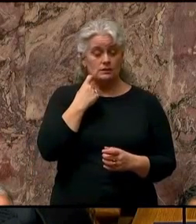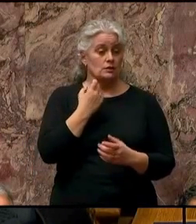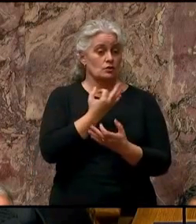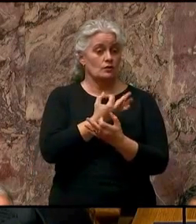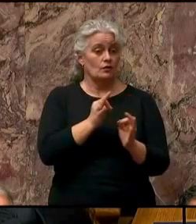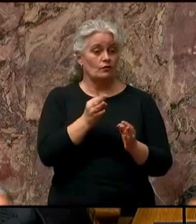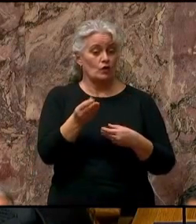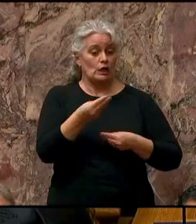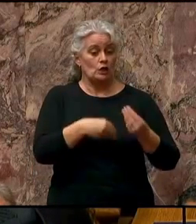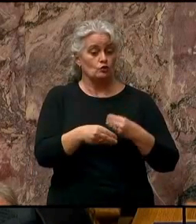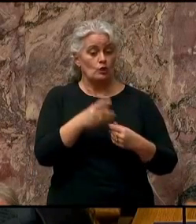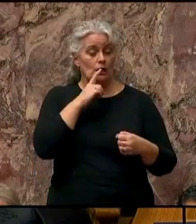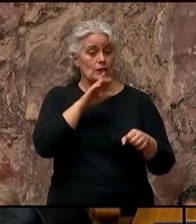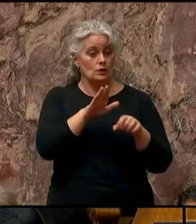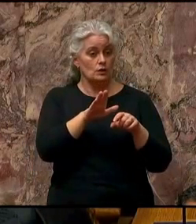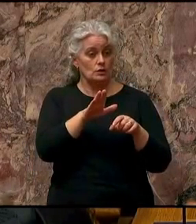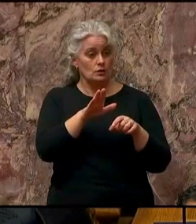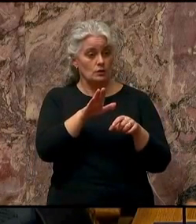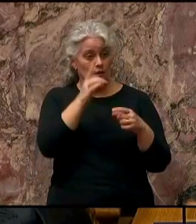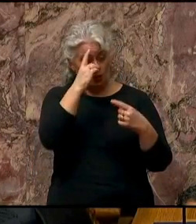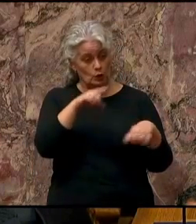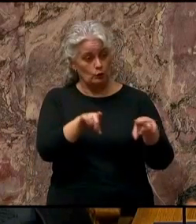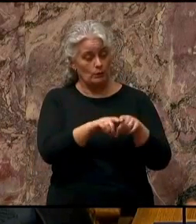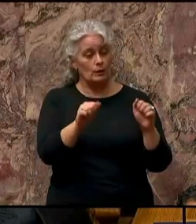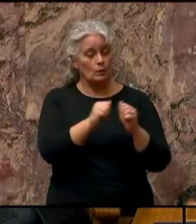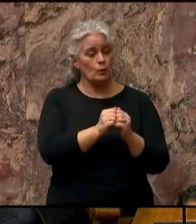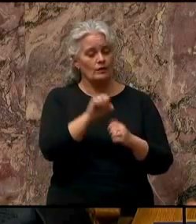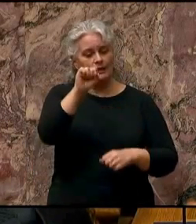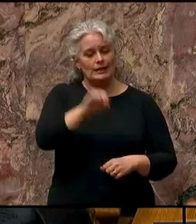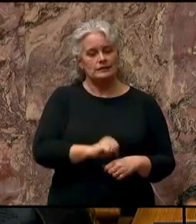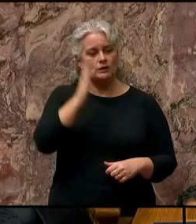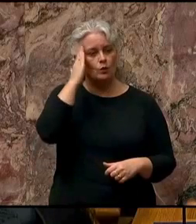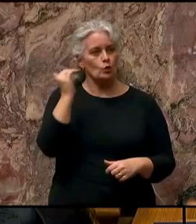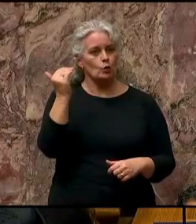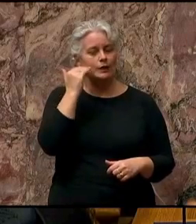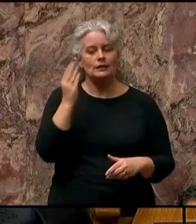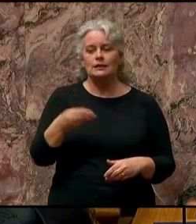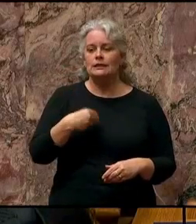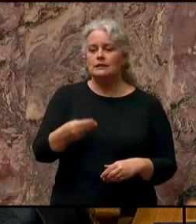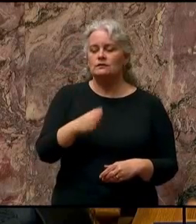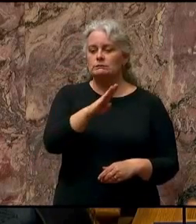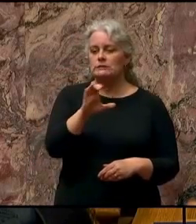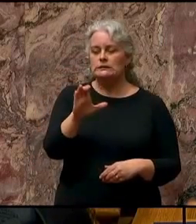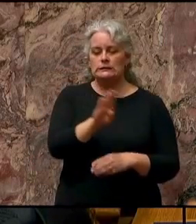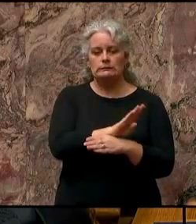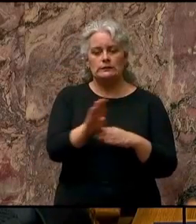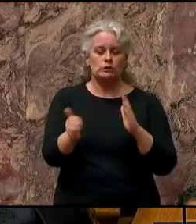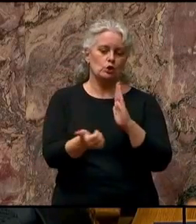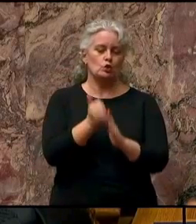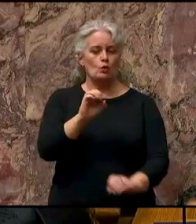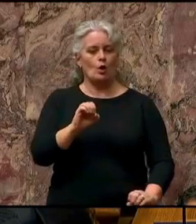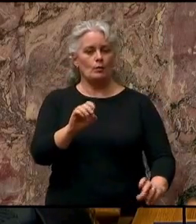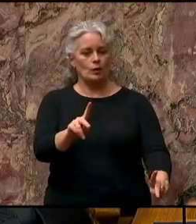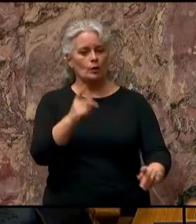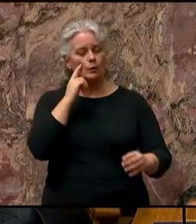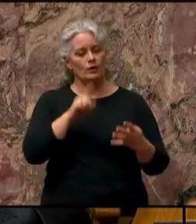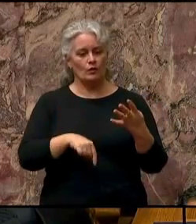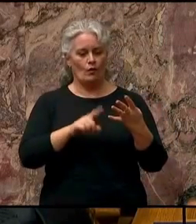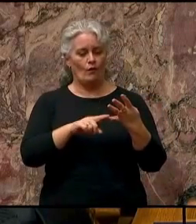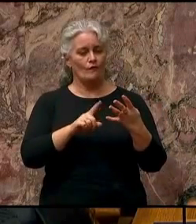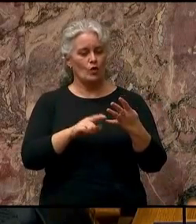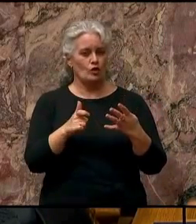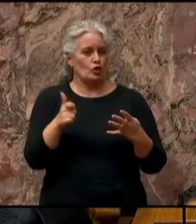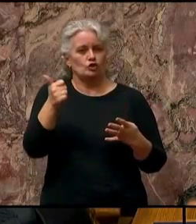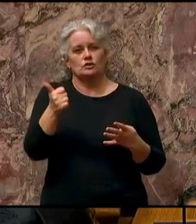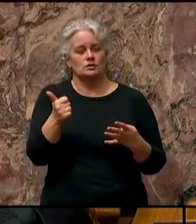agreement between Canada and South Korea gives BC businesses new opportunities with our fourth-largest trading